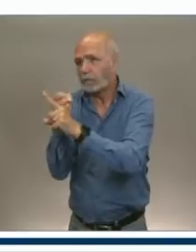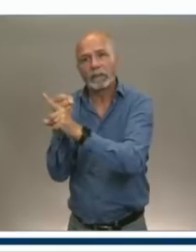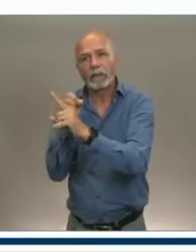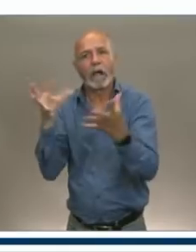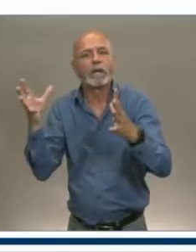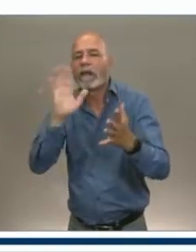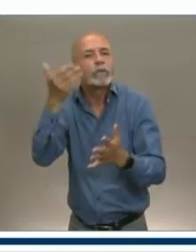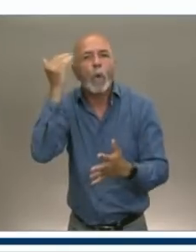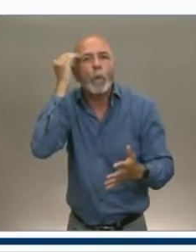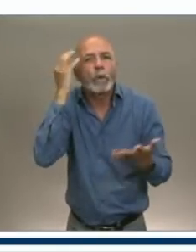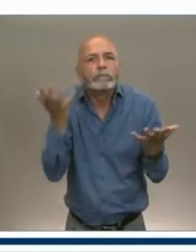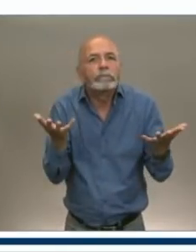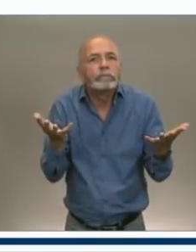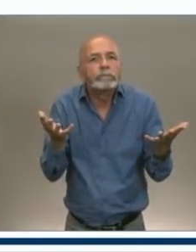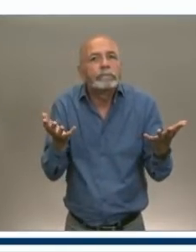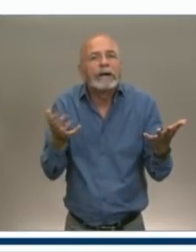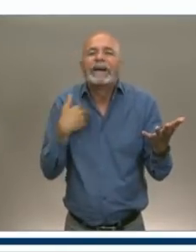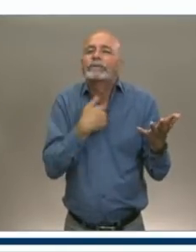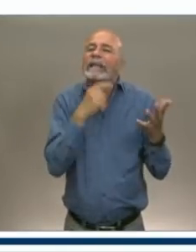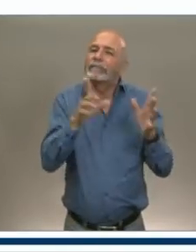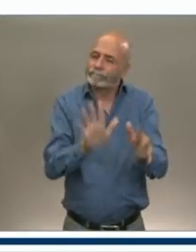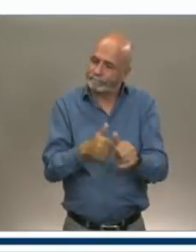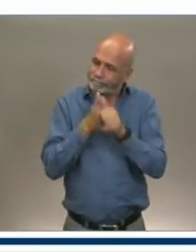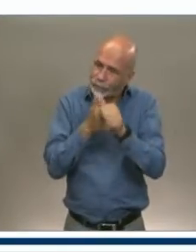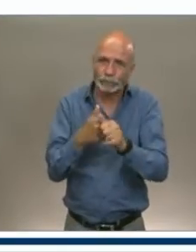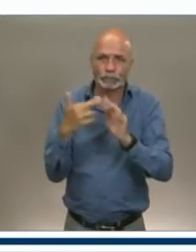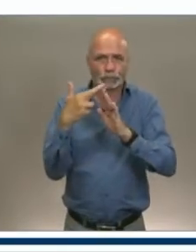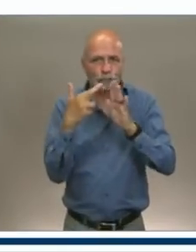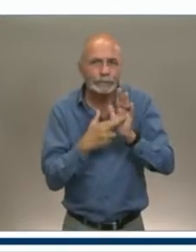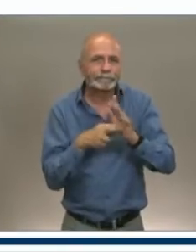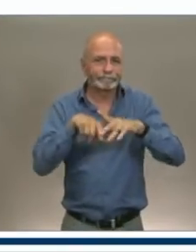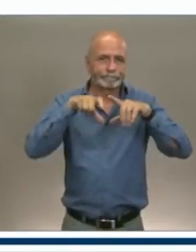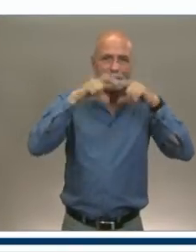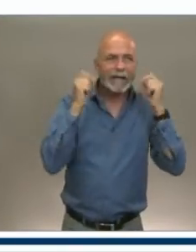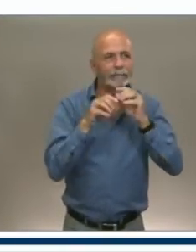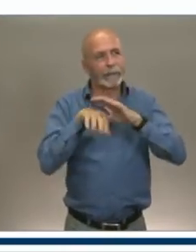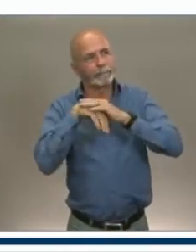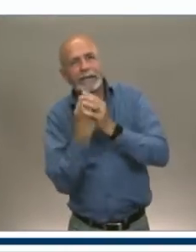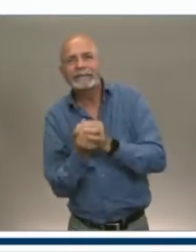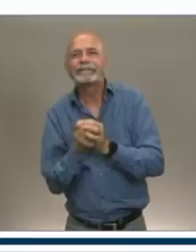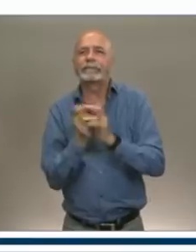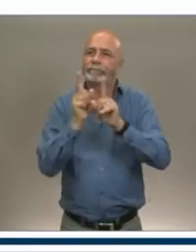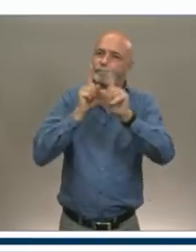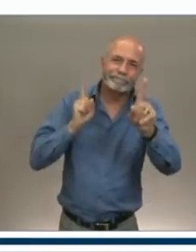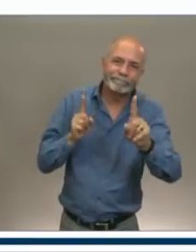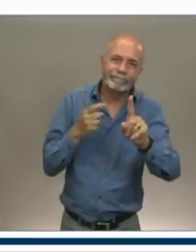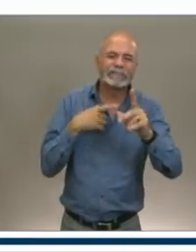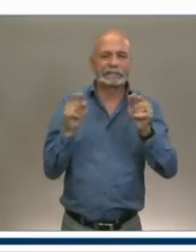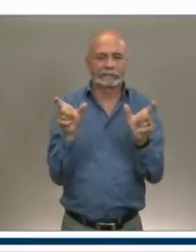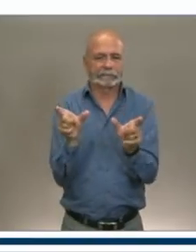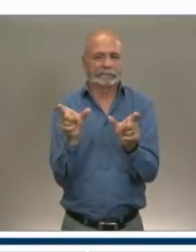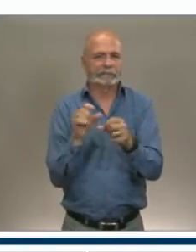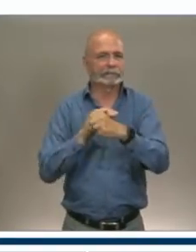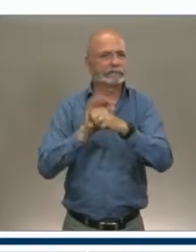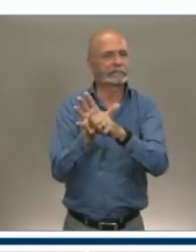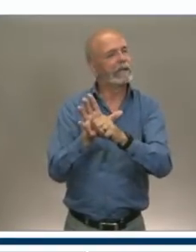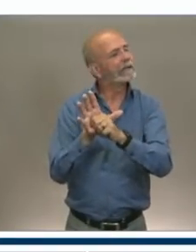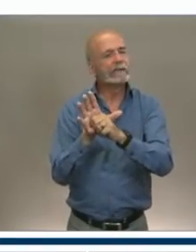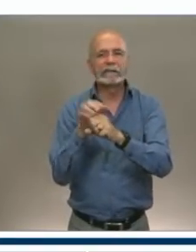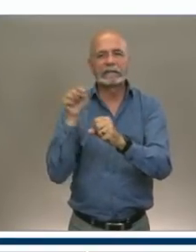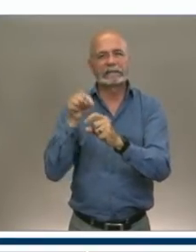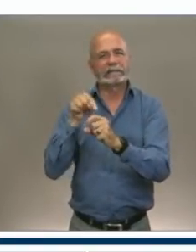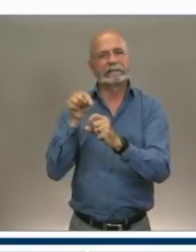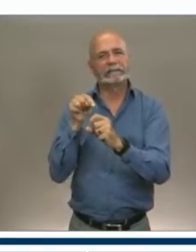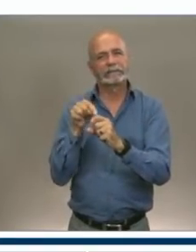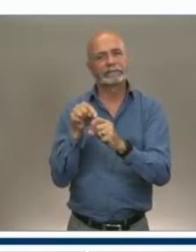make sure we're following public health guidelines and, you know, and keep it away. But, you know, from the